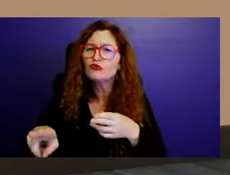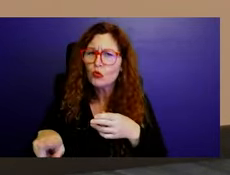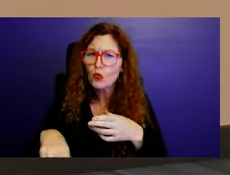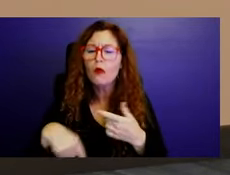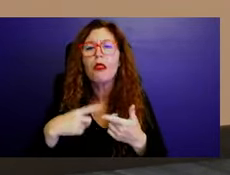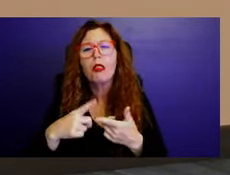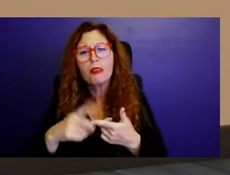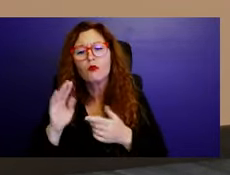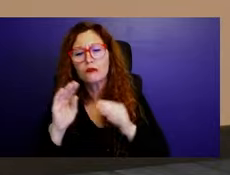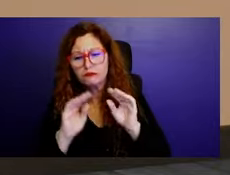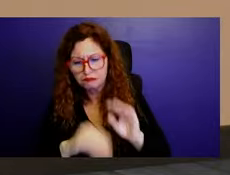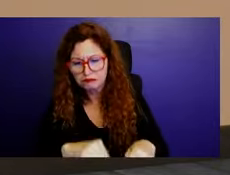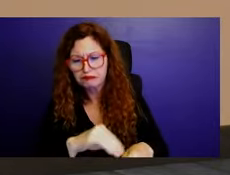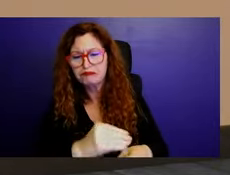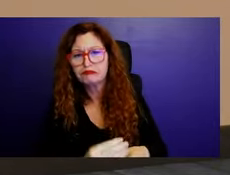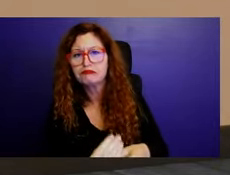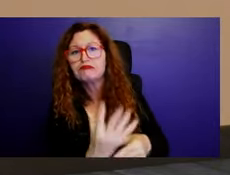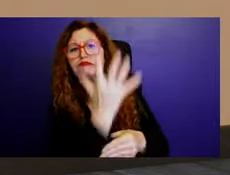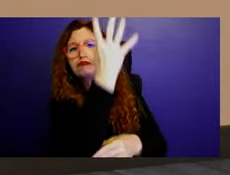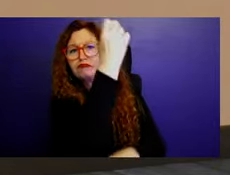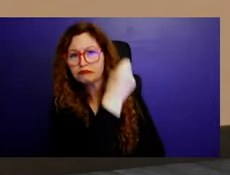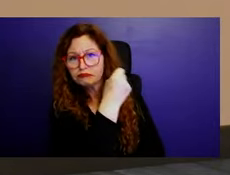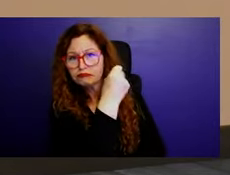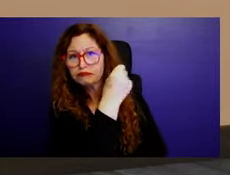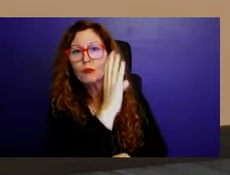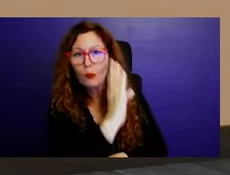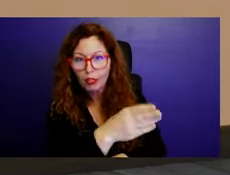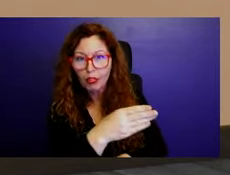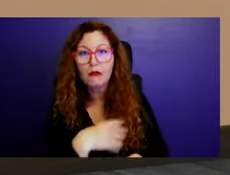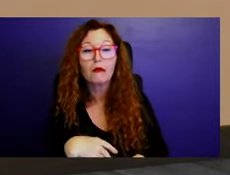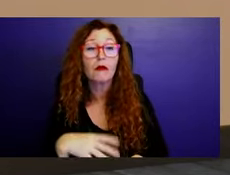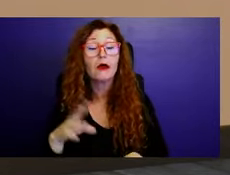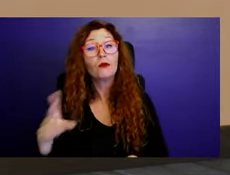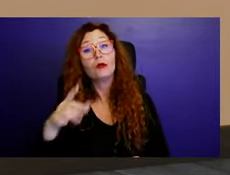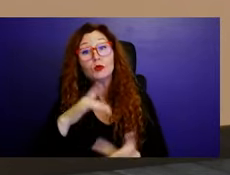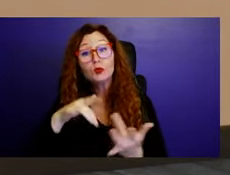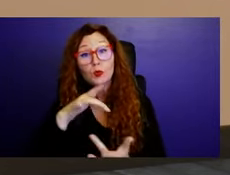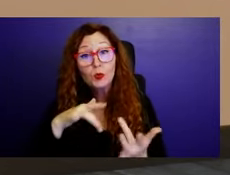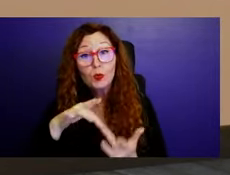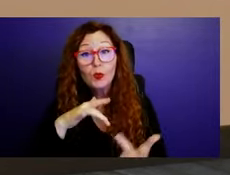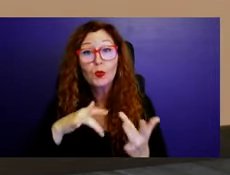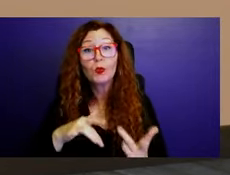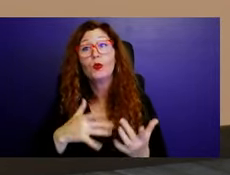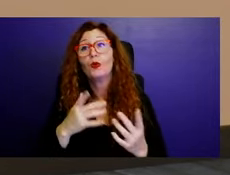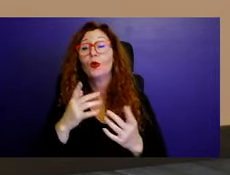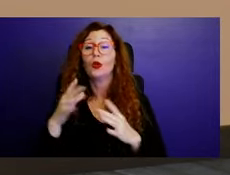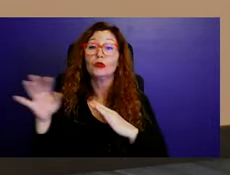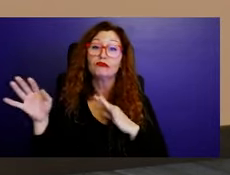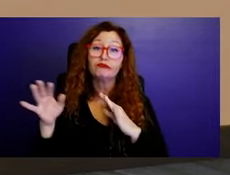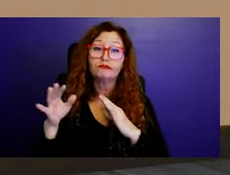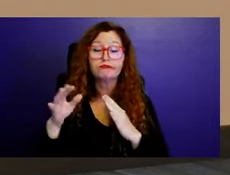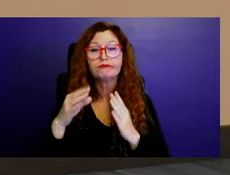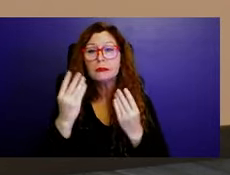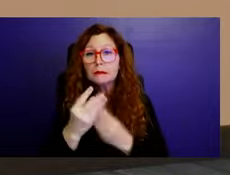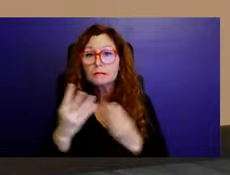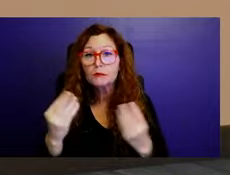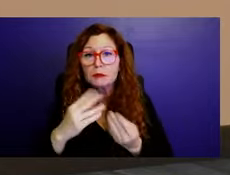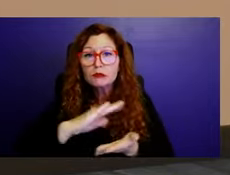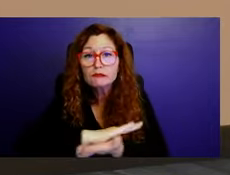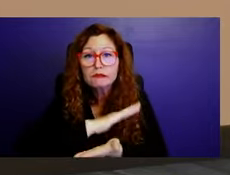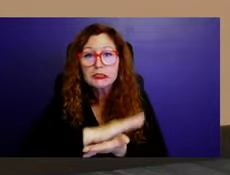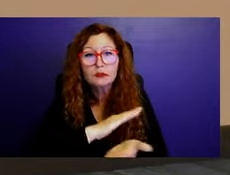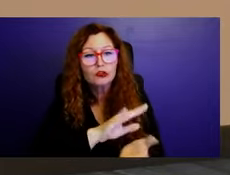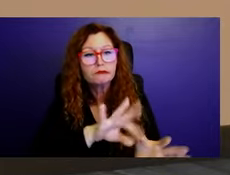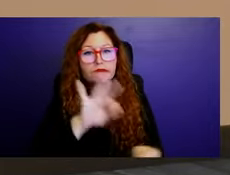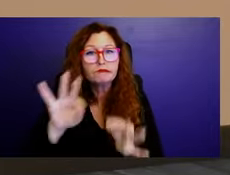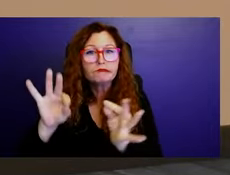then we'll have a little tour with signage and a handout about the different plants that birds enjoy